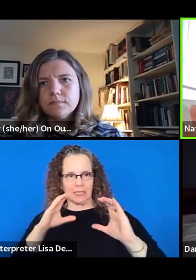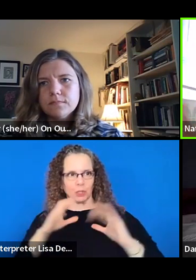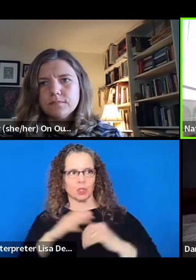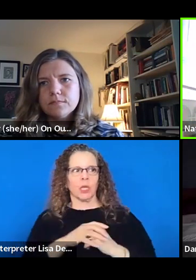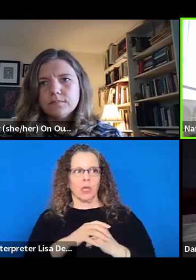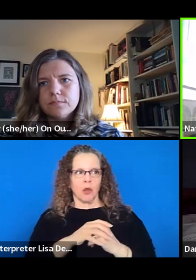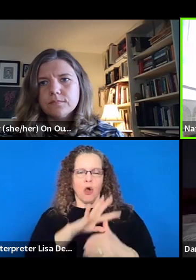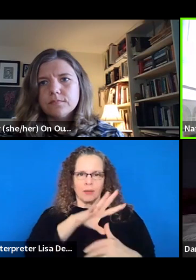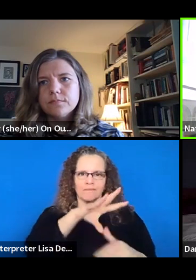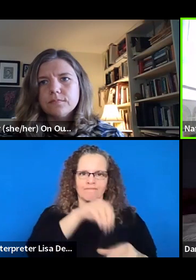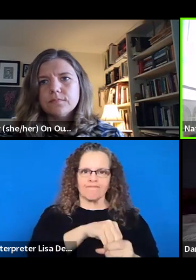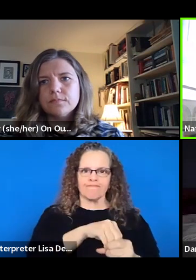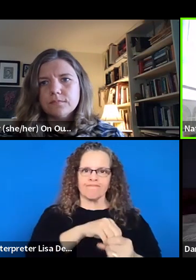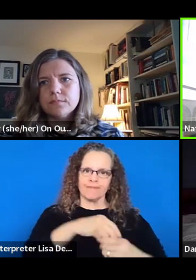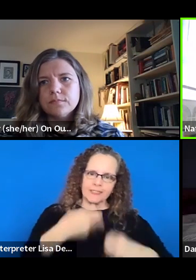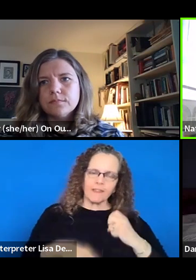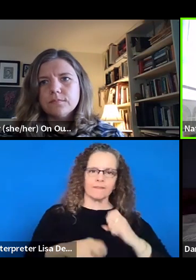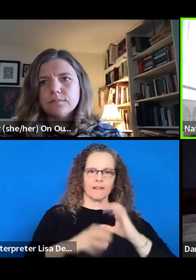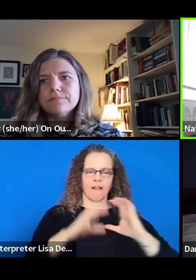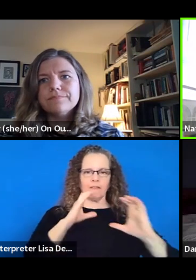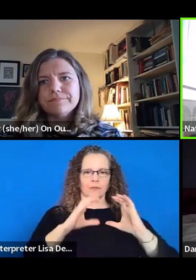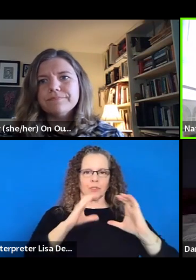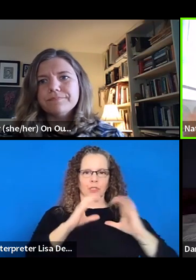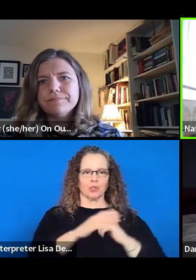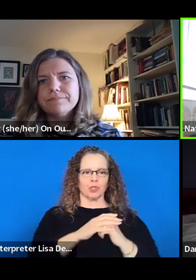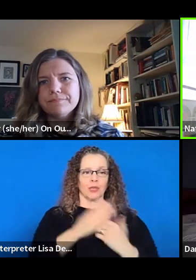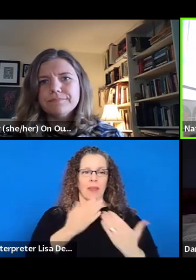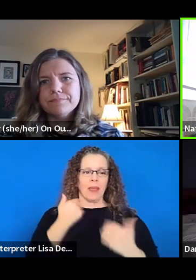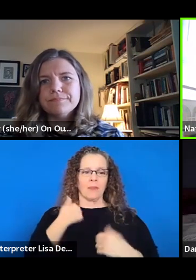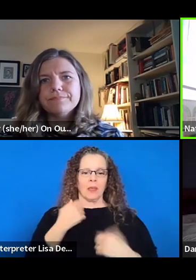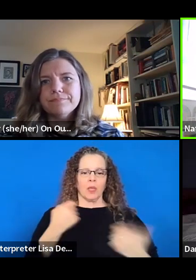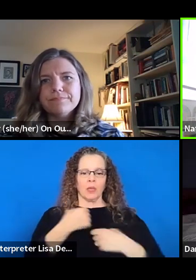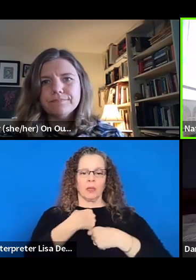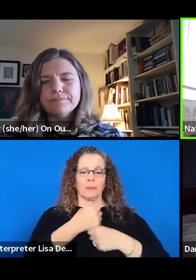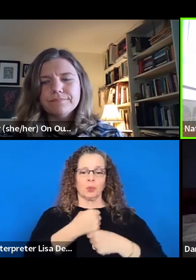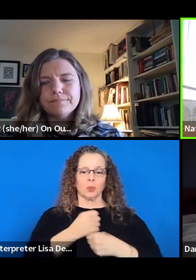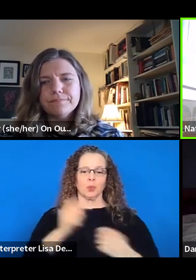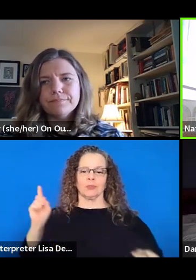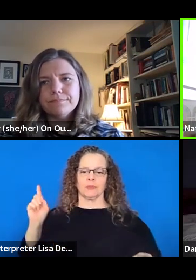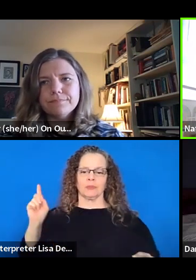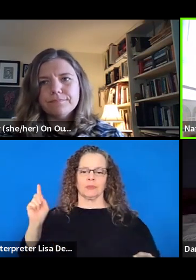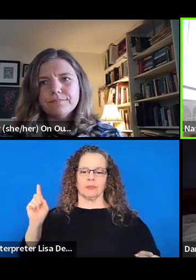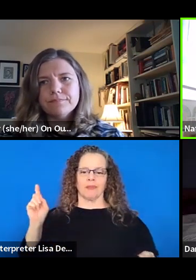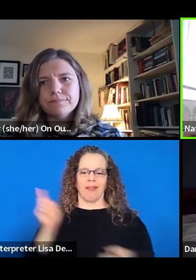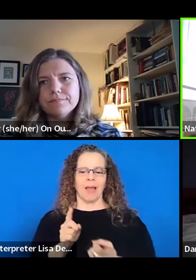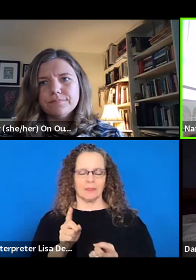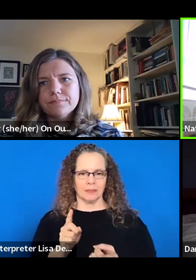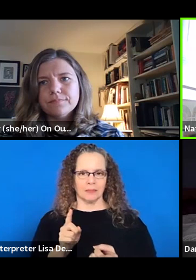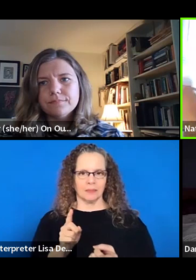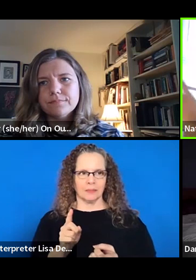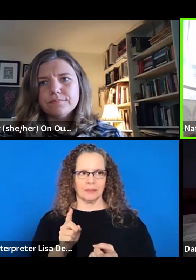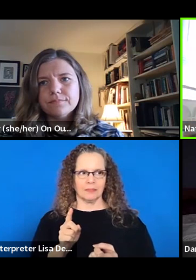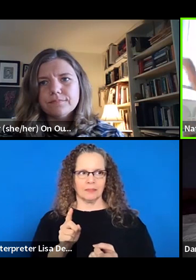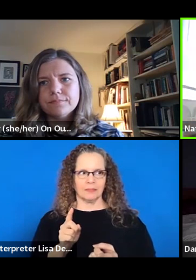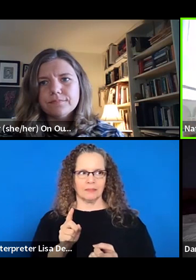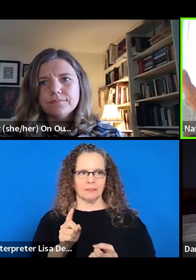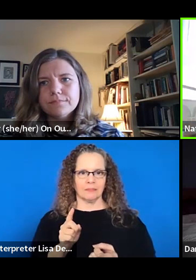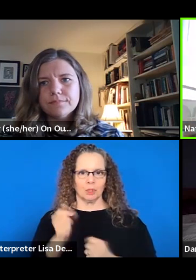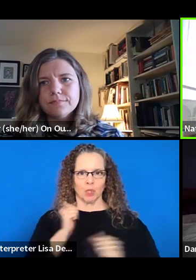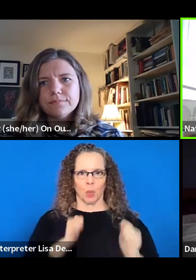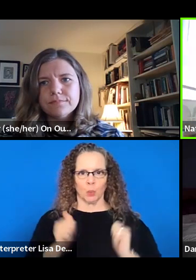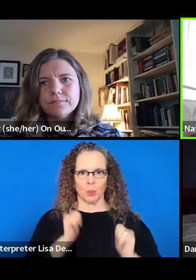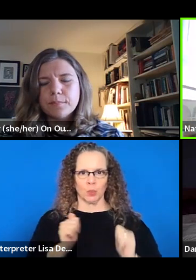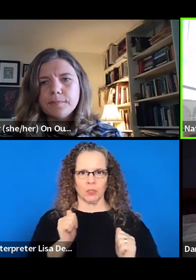And Elsa mentioned this too, about like, do we do fewer shows and pay people better to do them? Like, maybe that's okay. Maybe, yes,